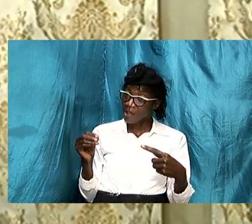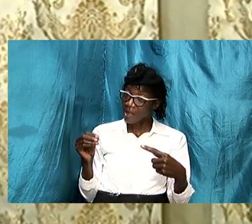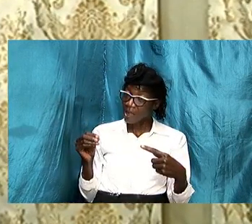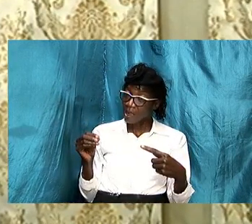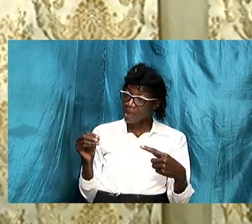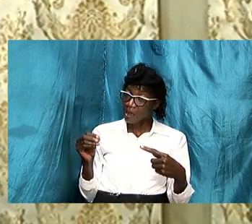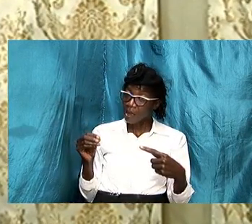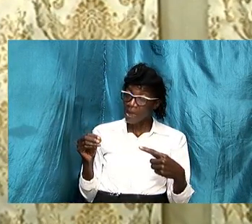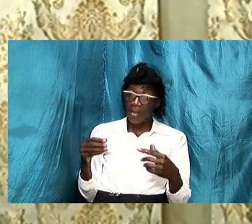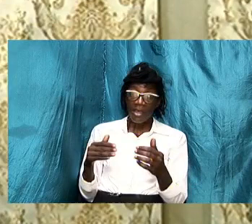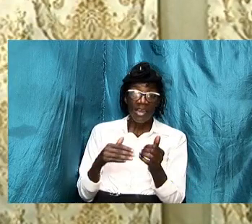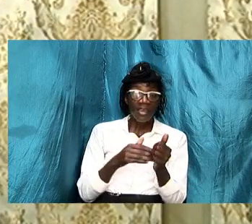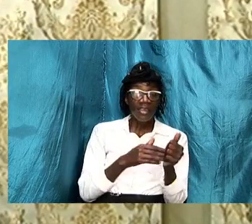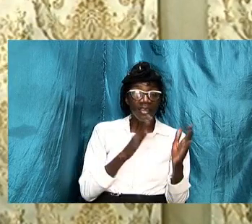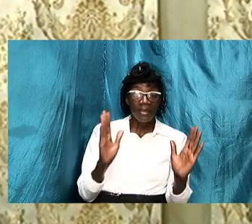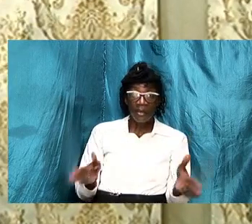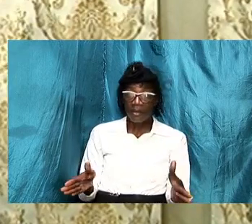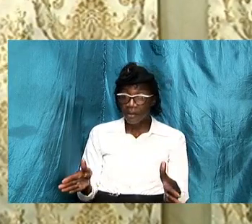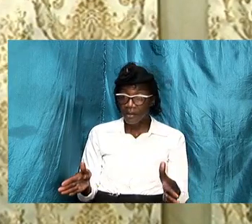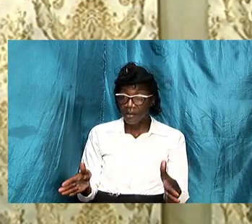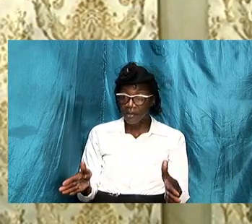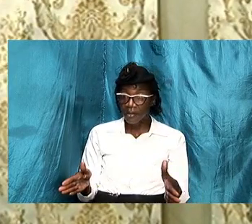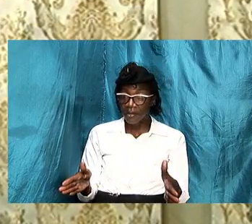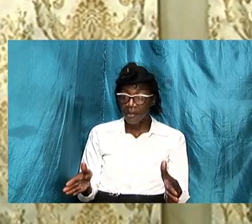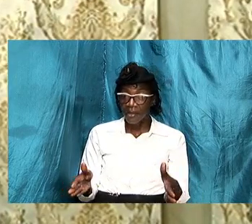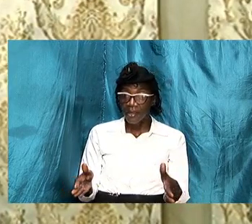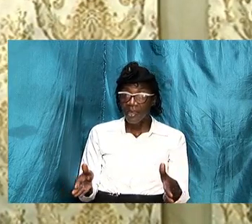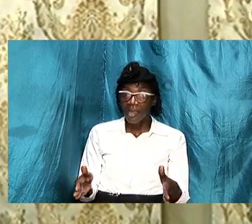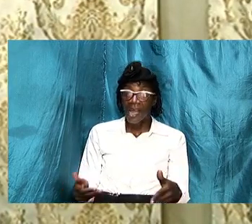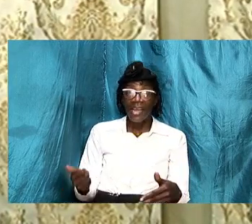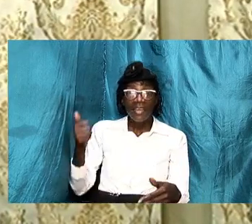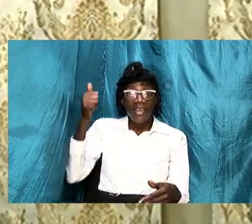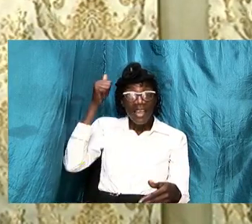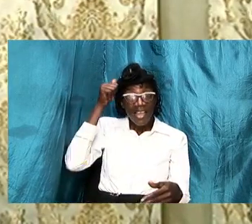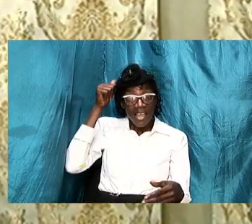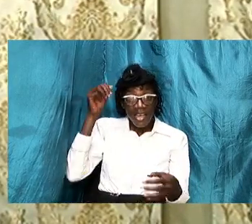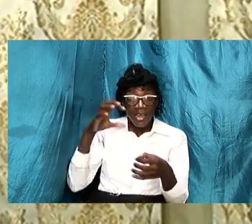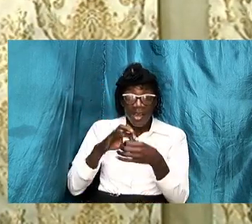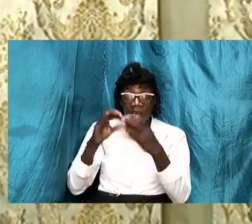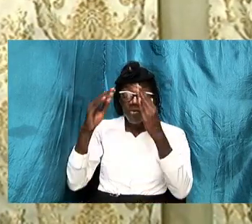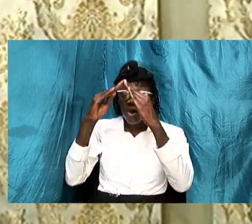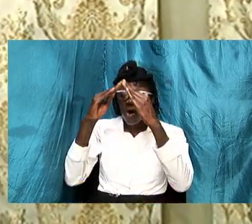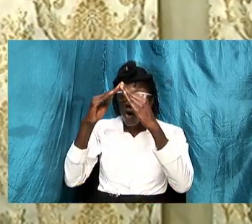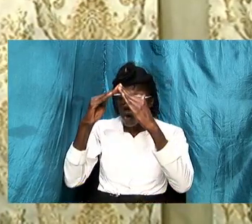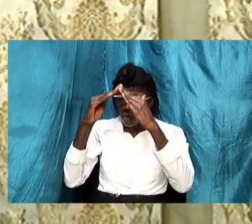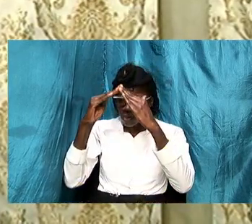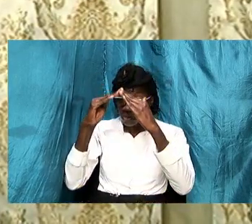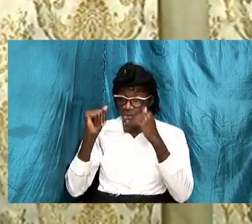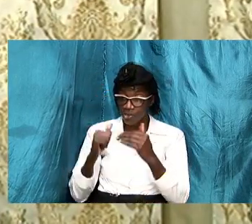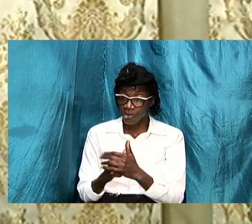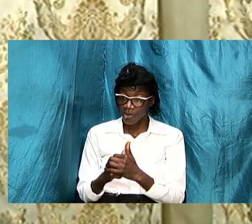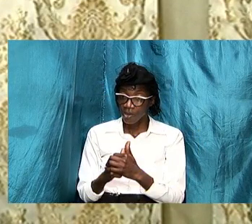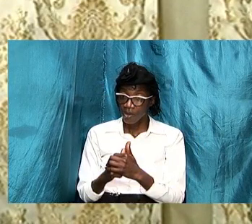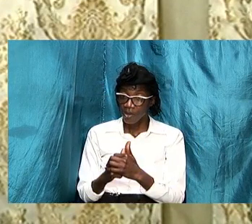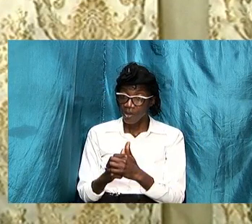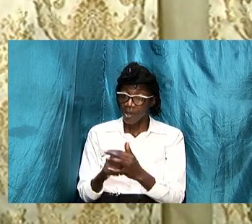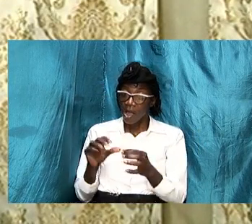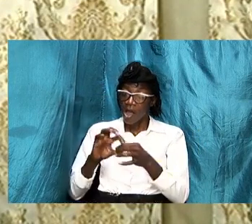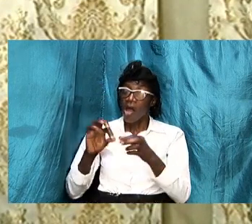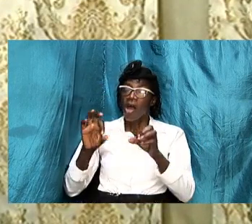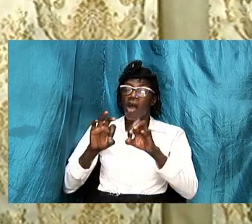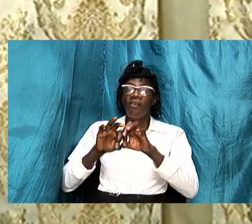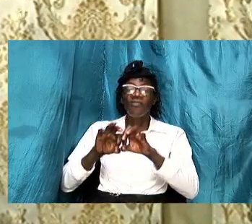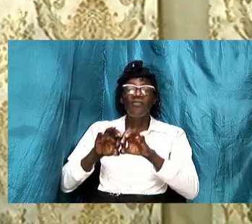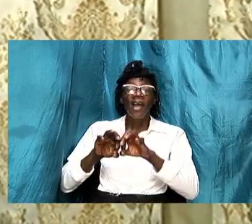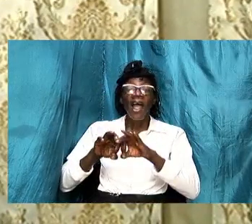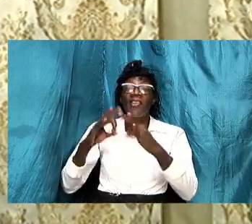leadership and their headship yes of the household of the family of the